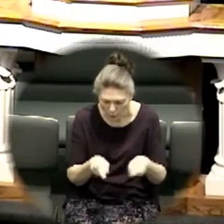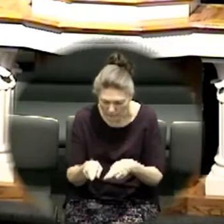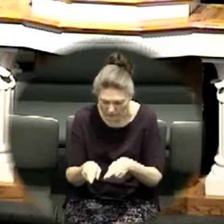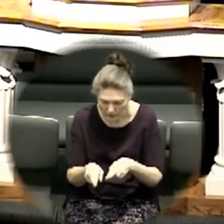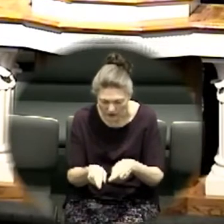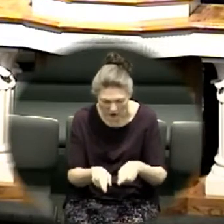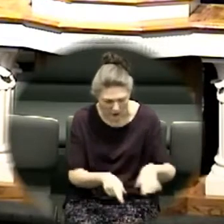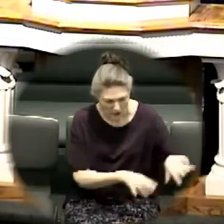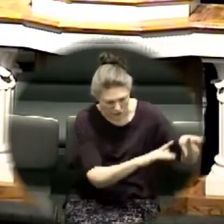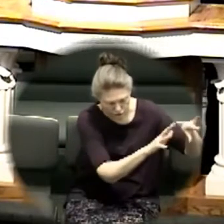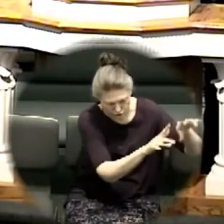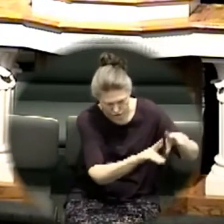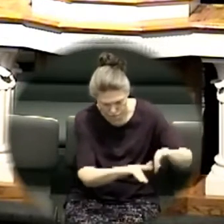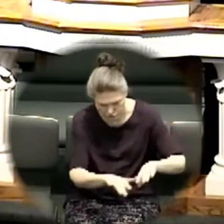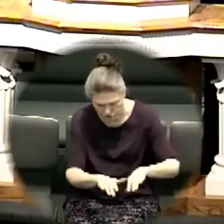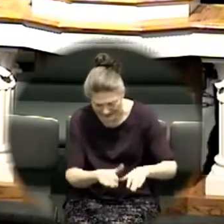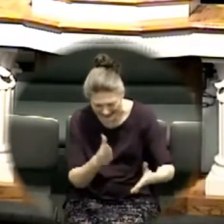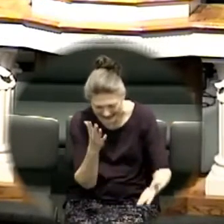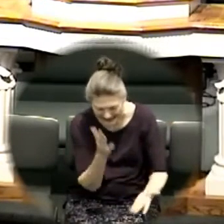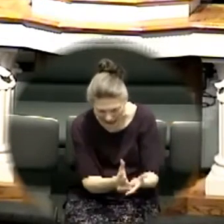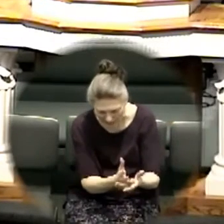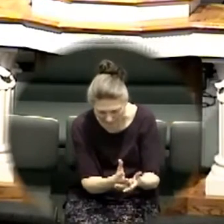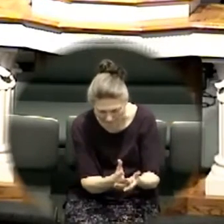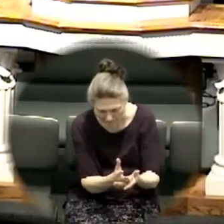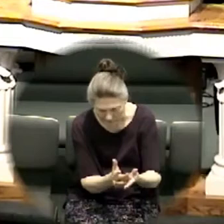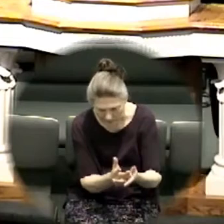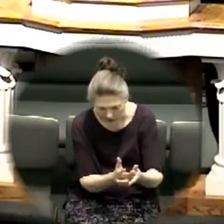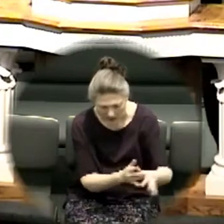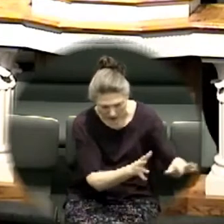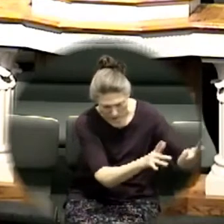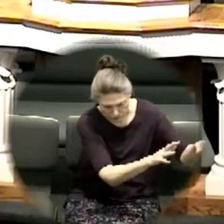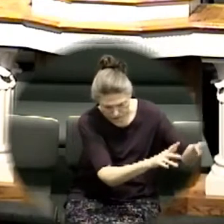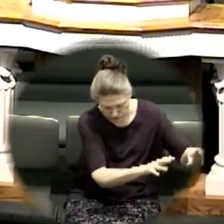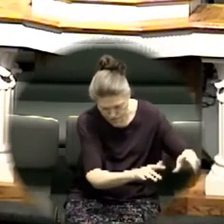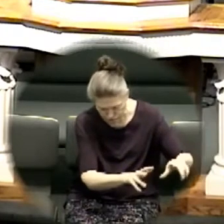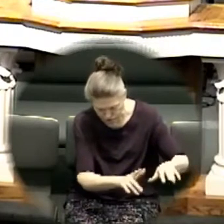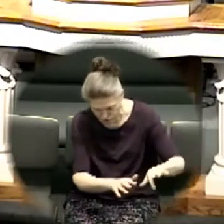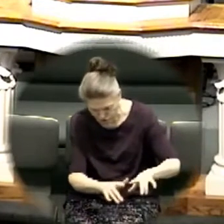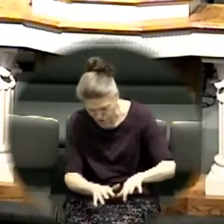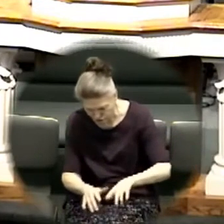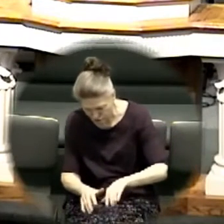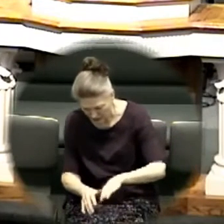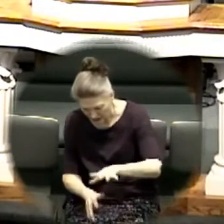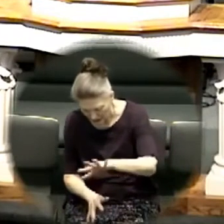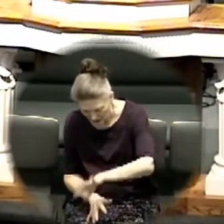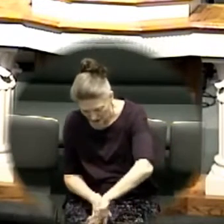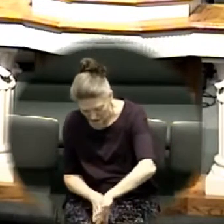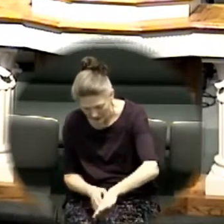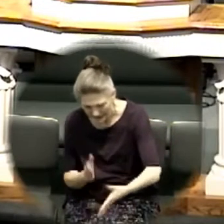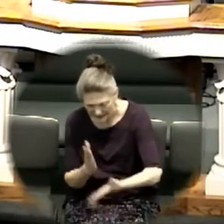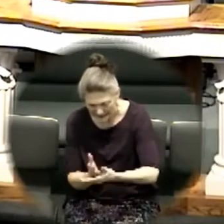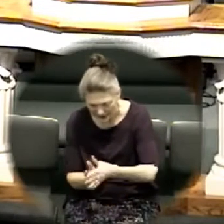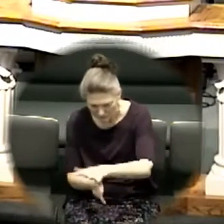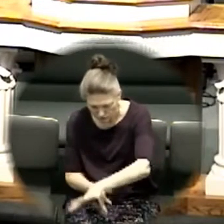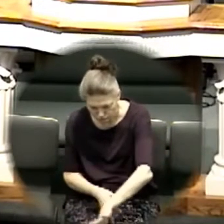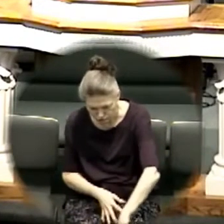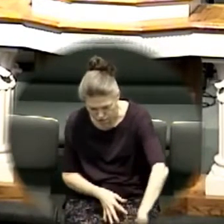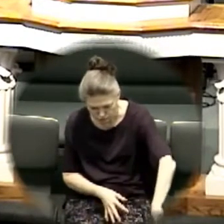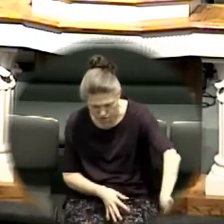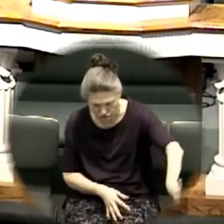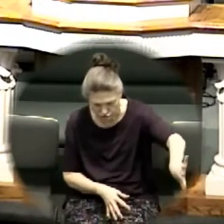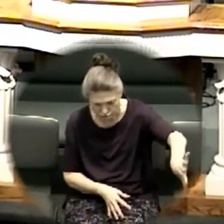stepped in and their feet rested it rolled back the river Jordan what's it called